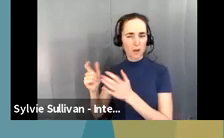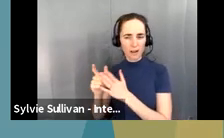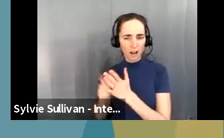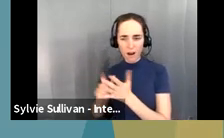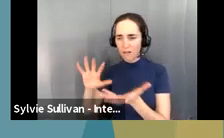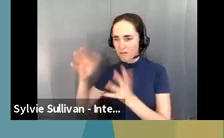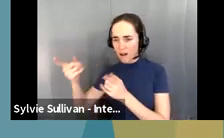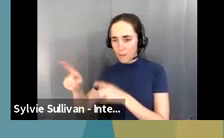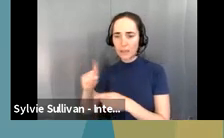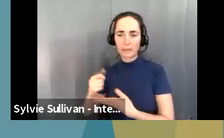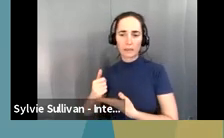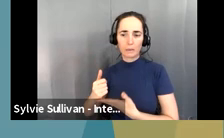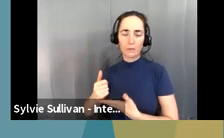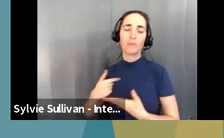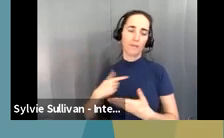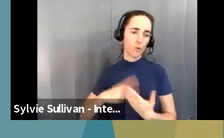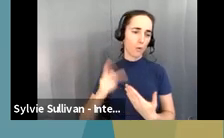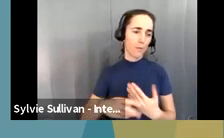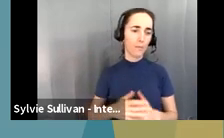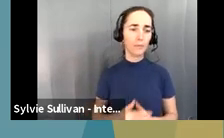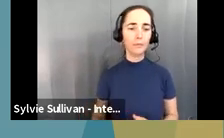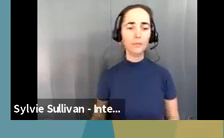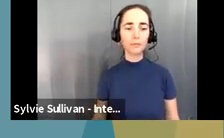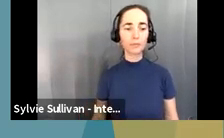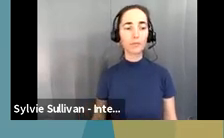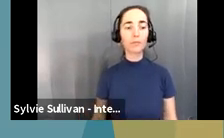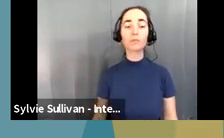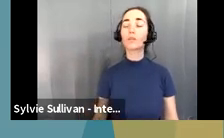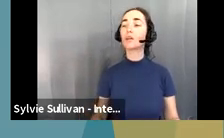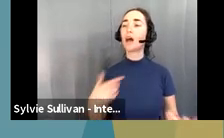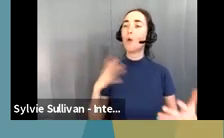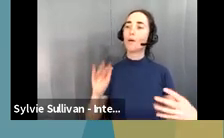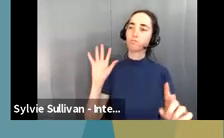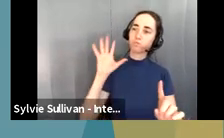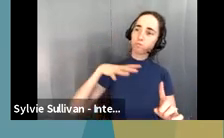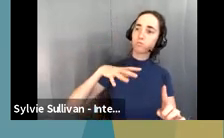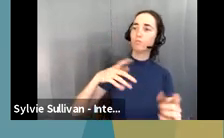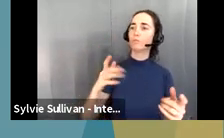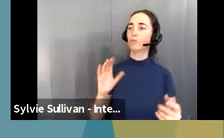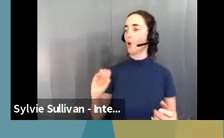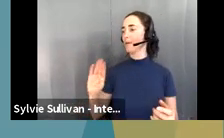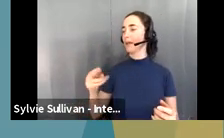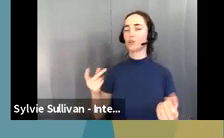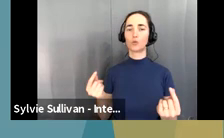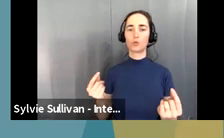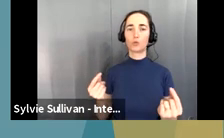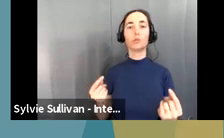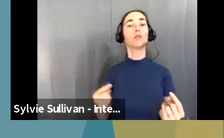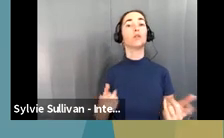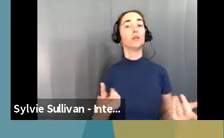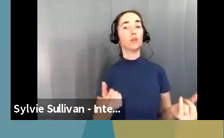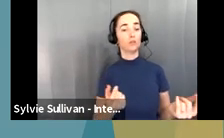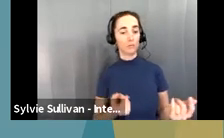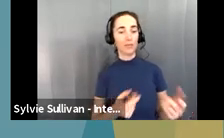So, wanted to highlight some of what we know and what we're doing at OBH. Um, we are definitely acknowledging and identifying and